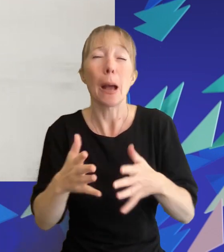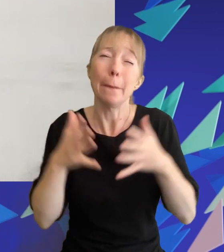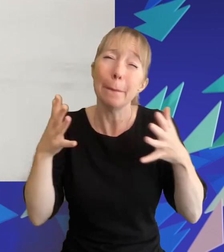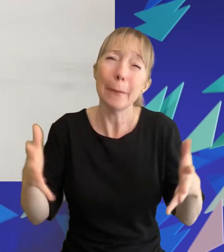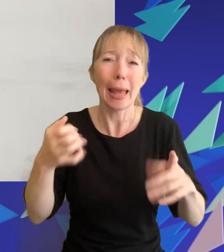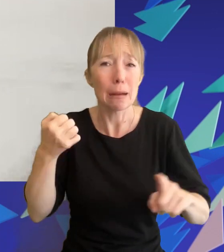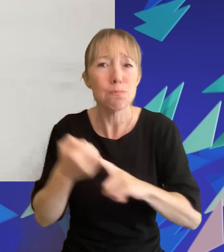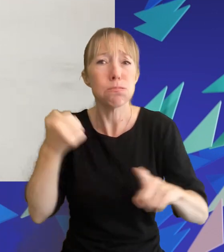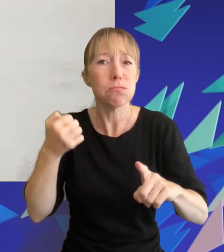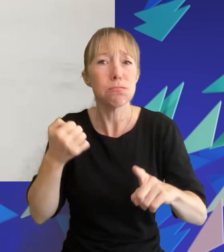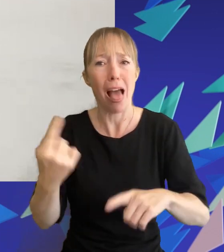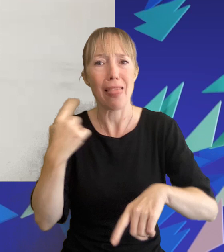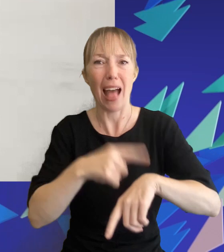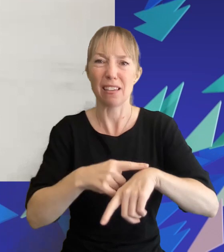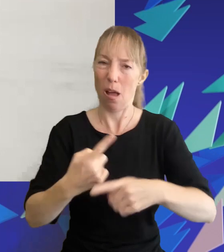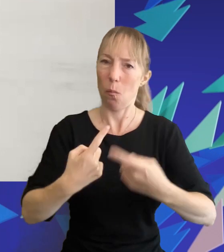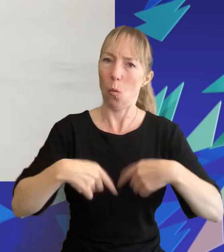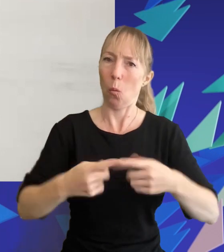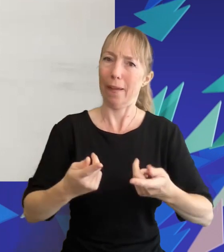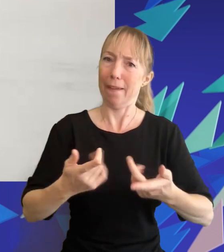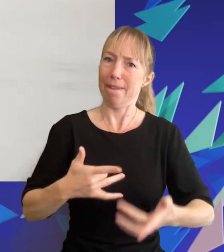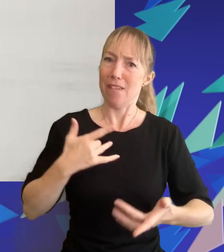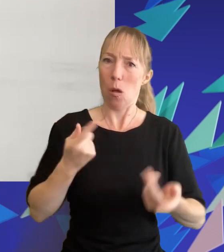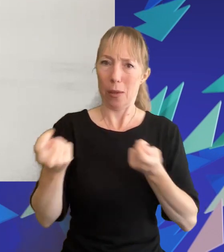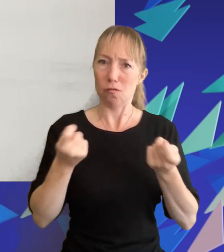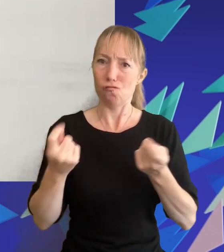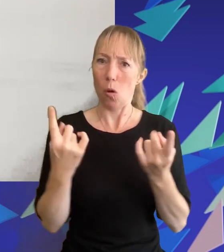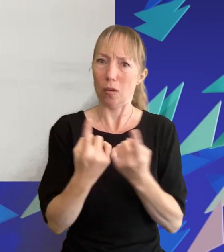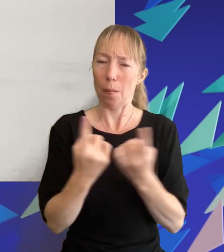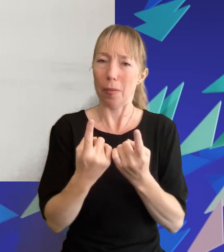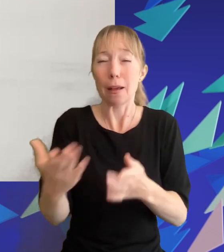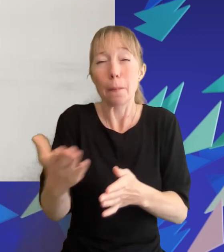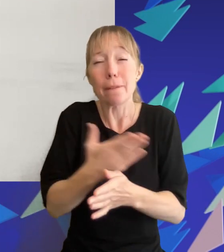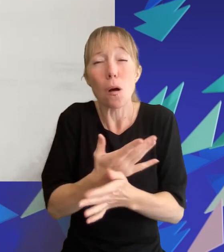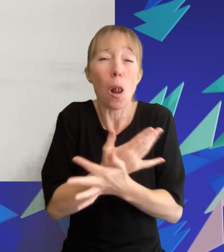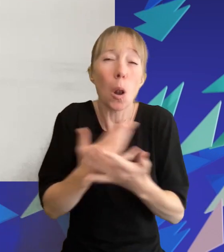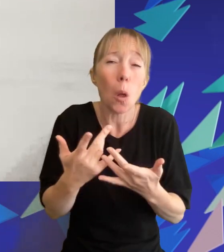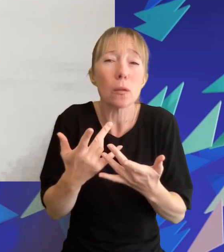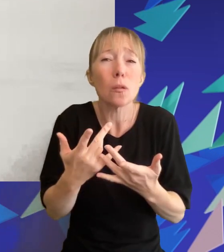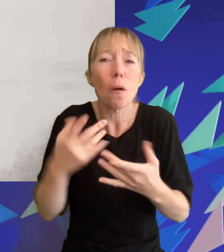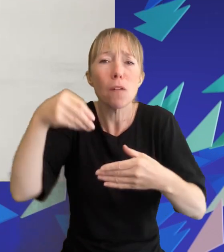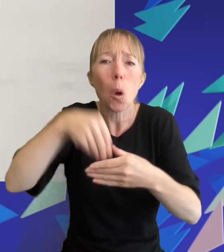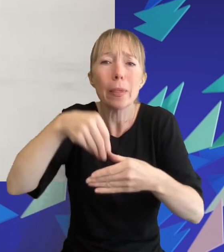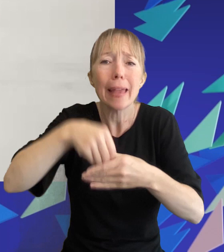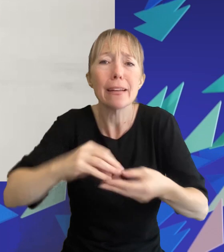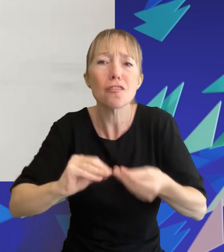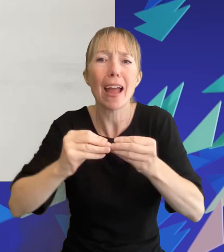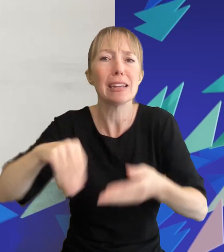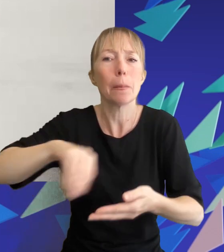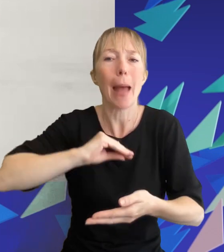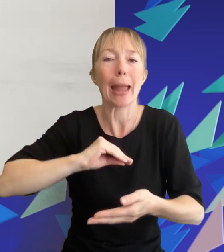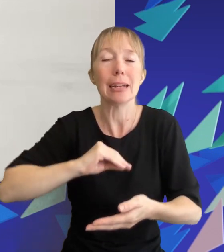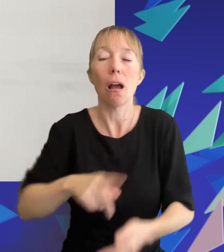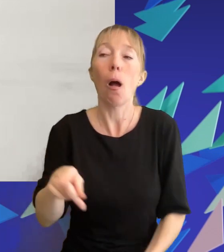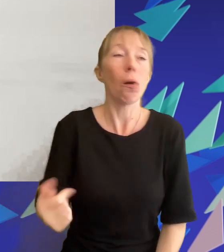kind of felt like we had control over something and that was sort of before a lot of content creators were being paid to then recommend